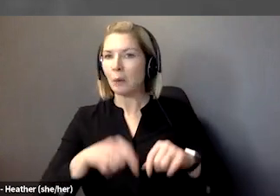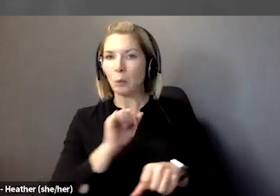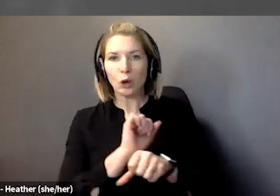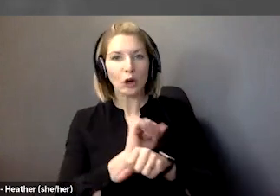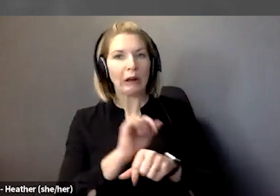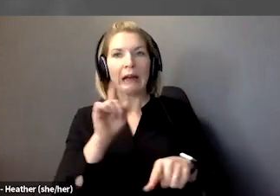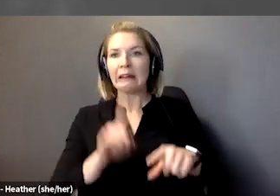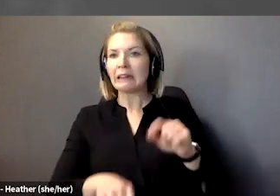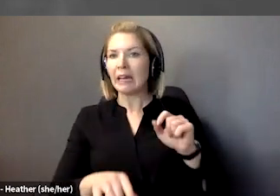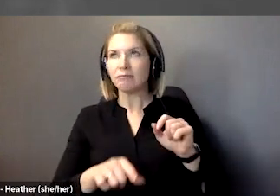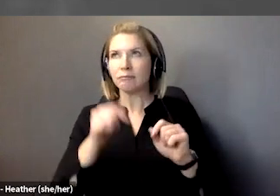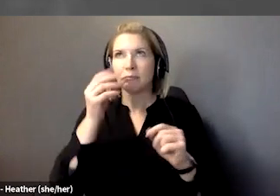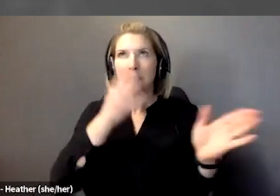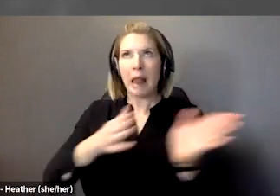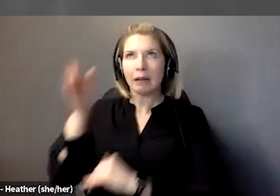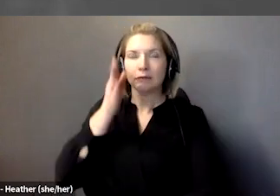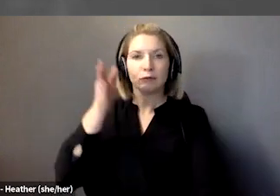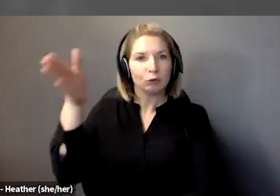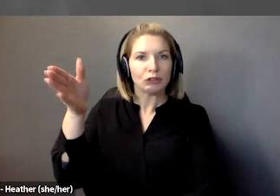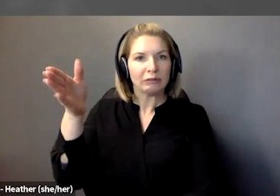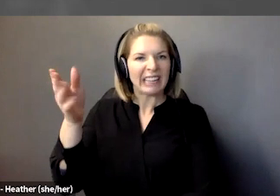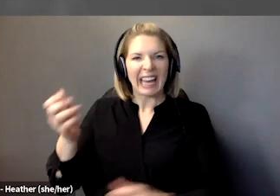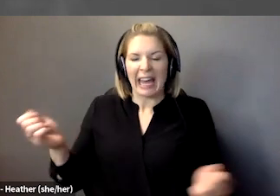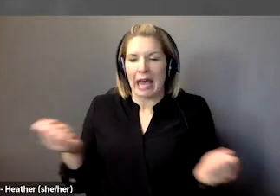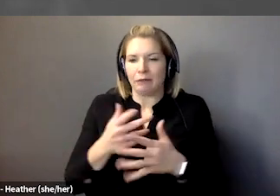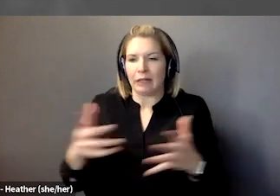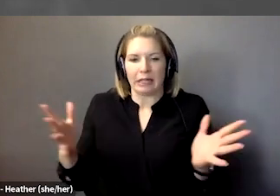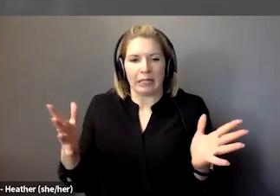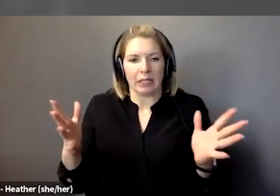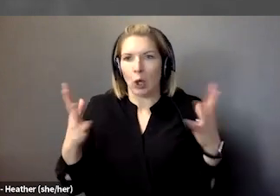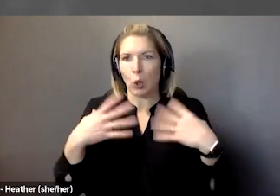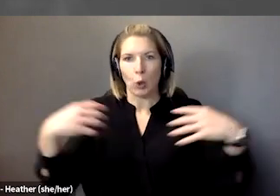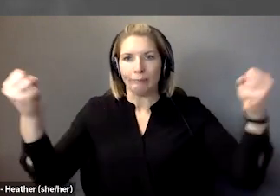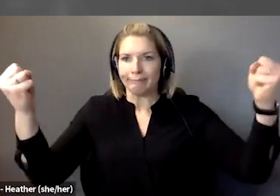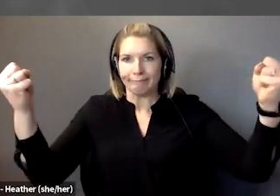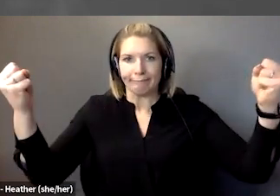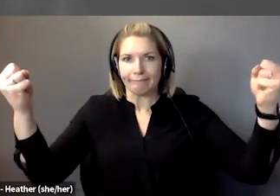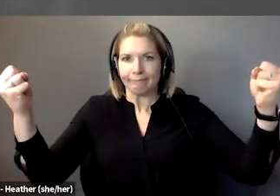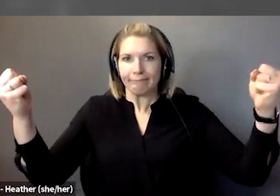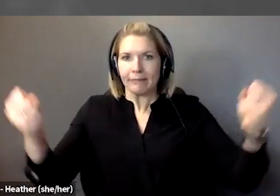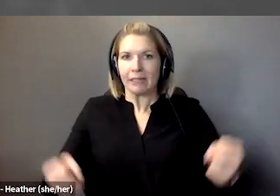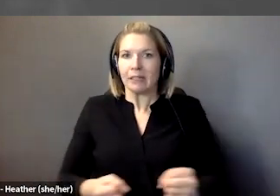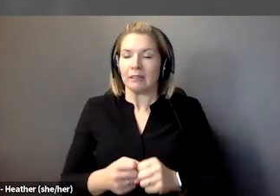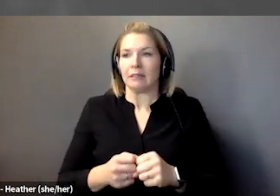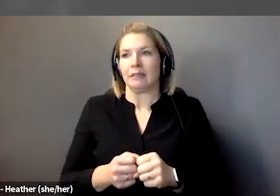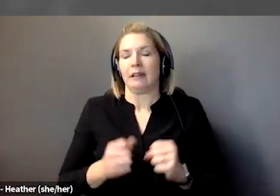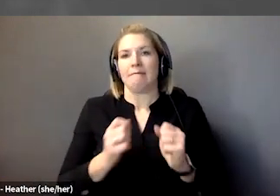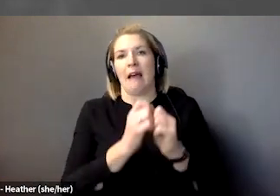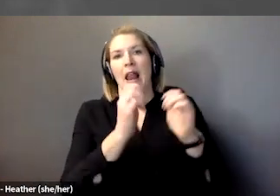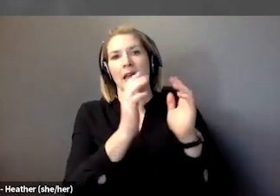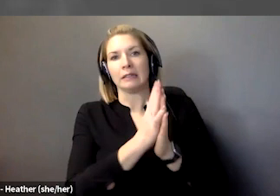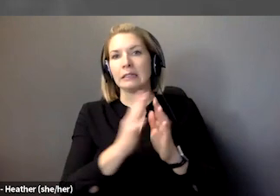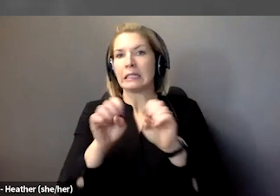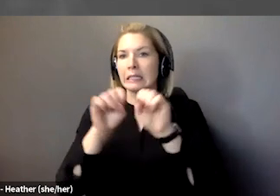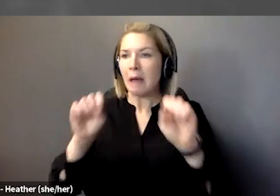future. Everything is taken away from you. Basically, you're subjected to violence and systemic abuse.